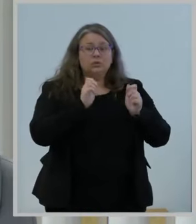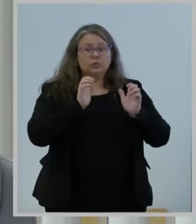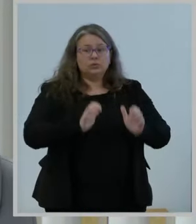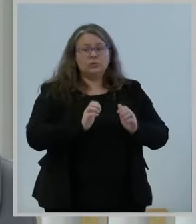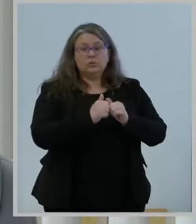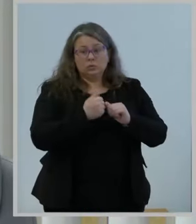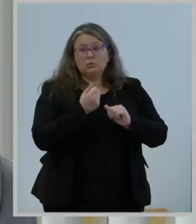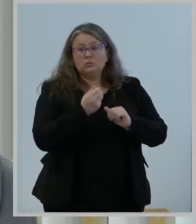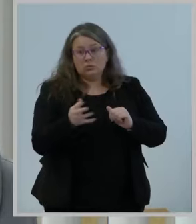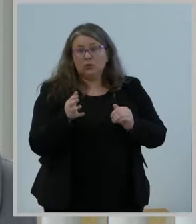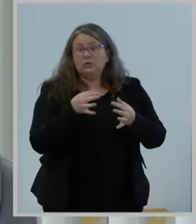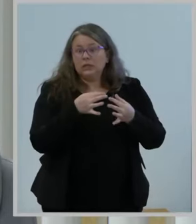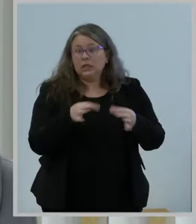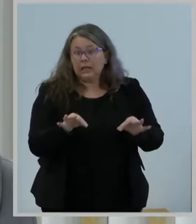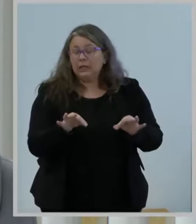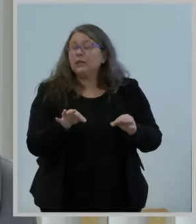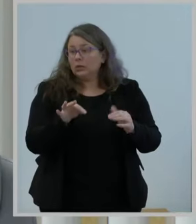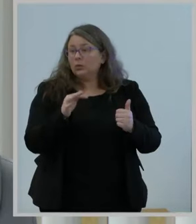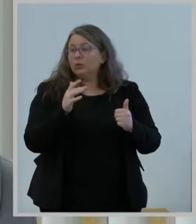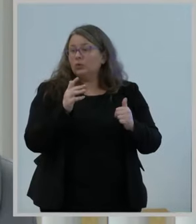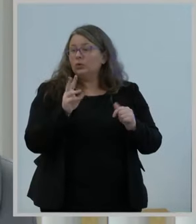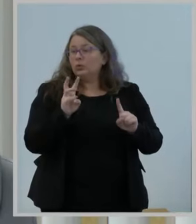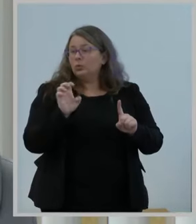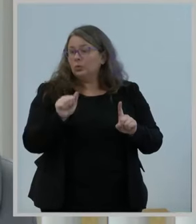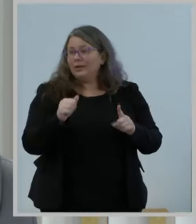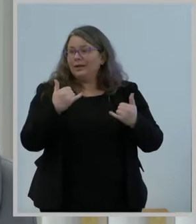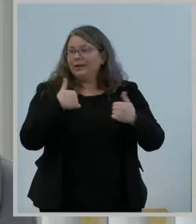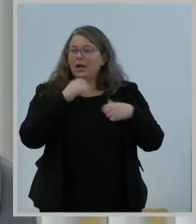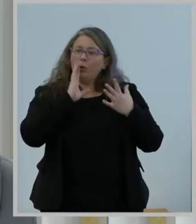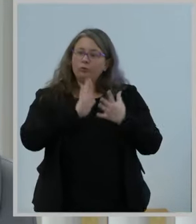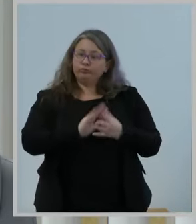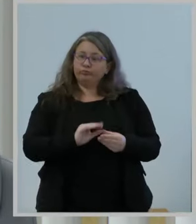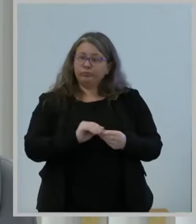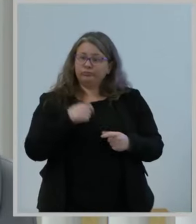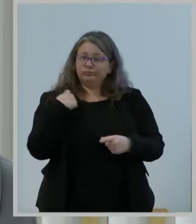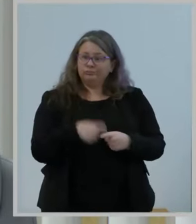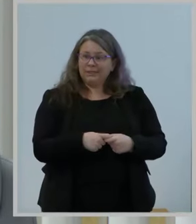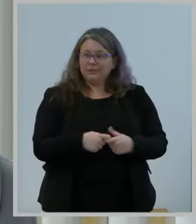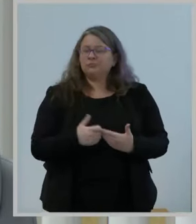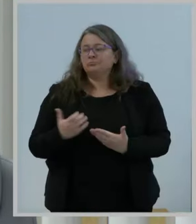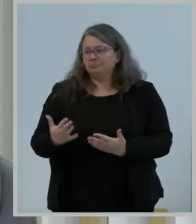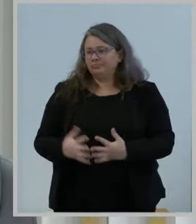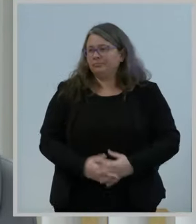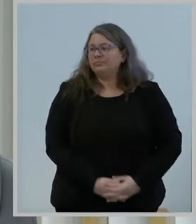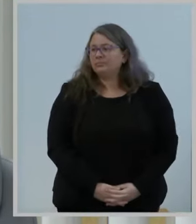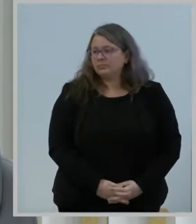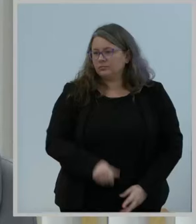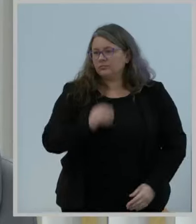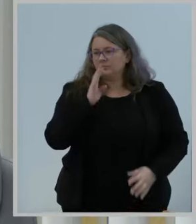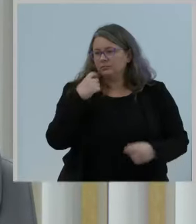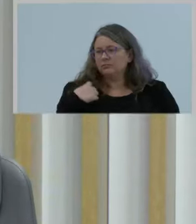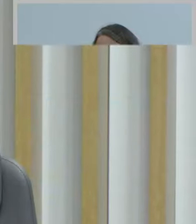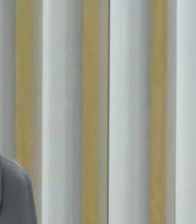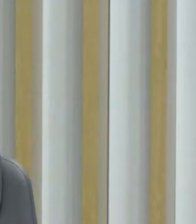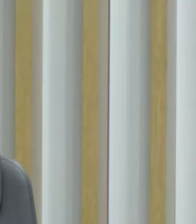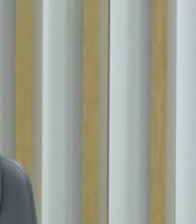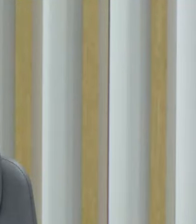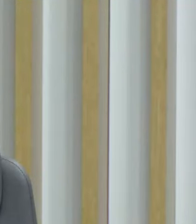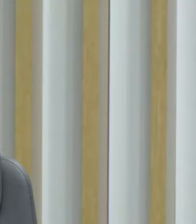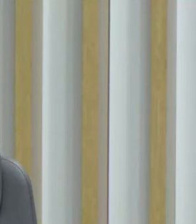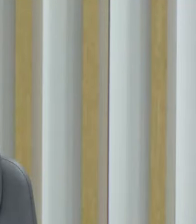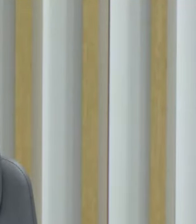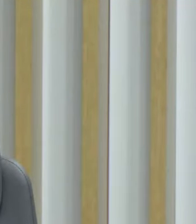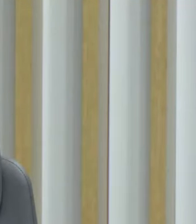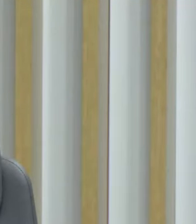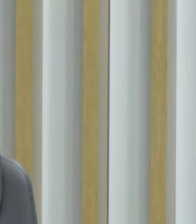would like now to share my remarks in Spanish. Hoy, Comisión Federal de Comunicaciones toma medidas importantes